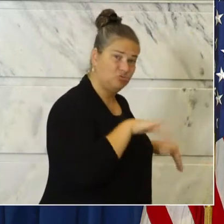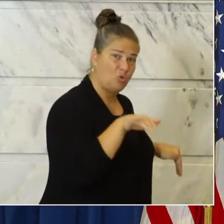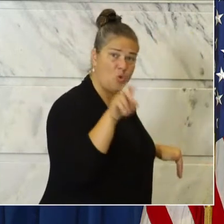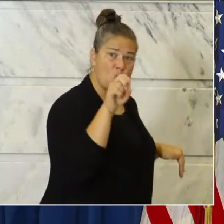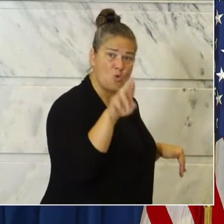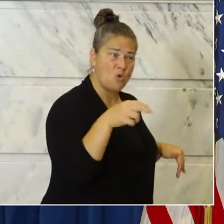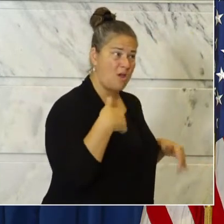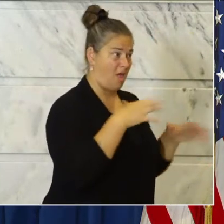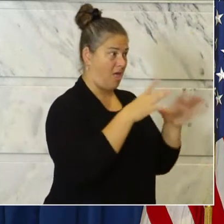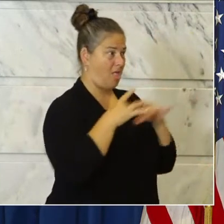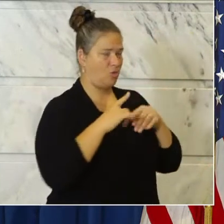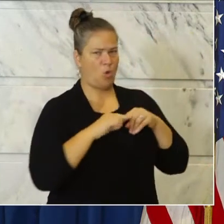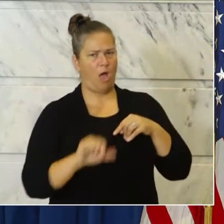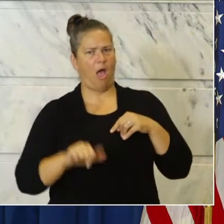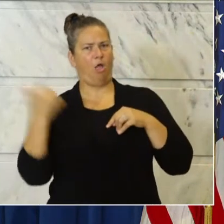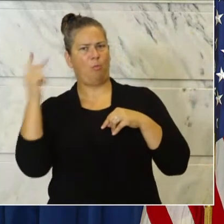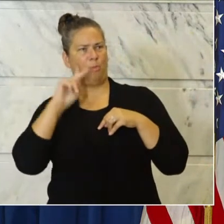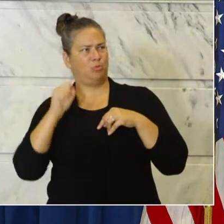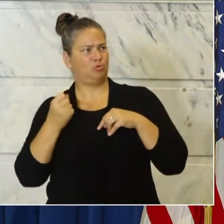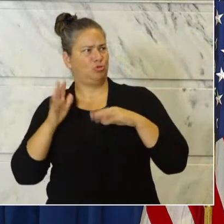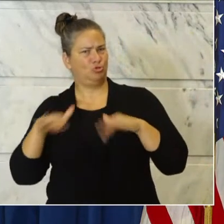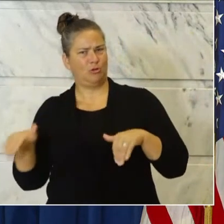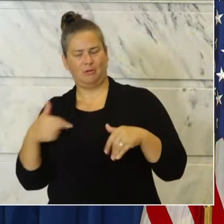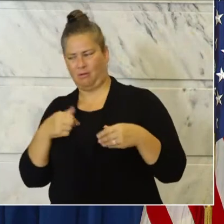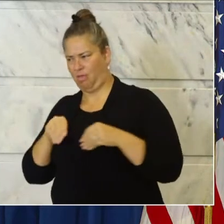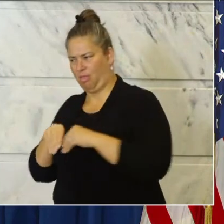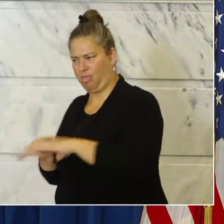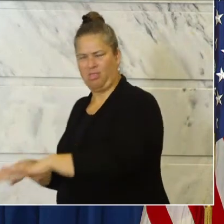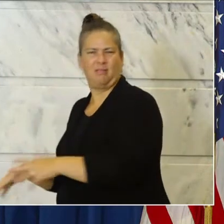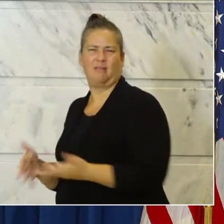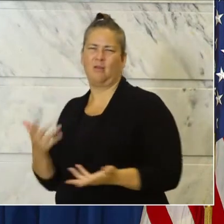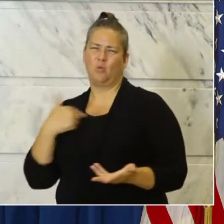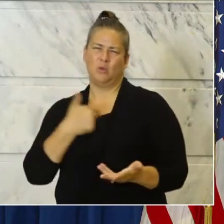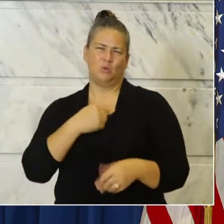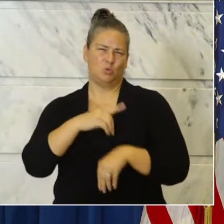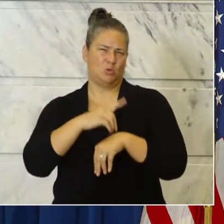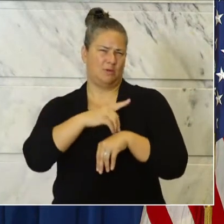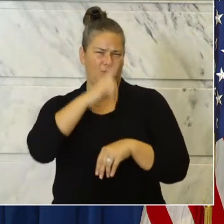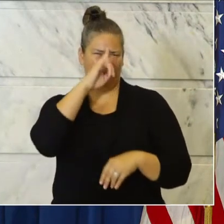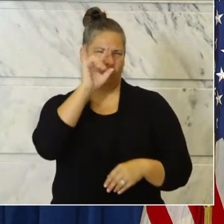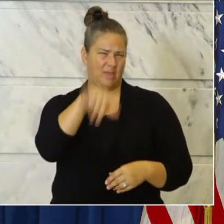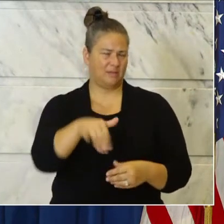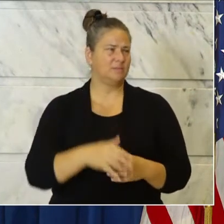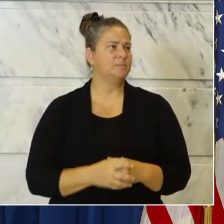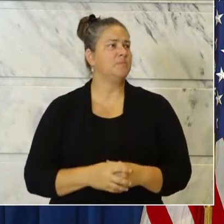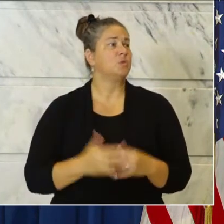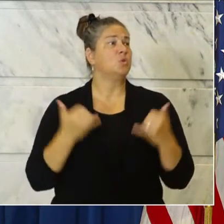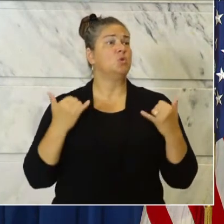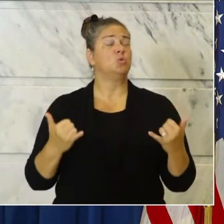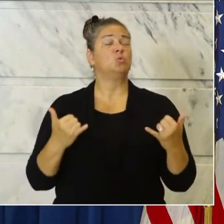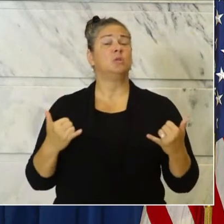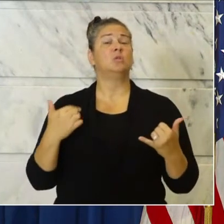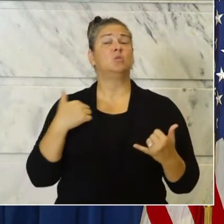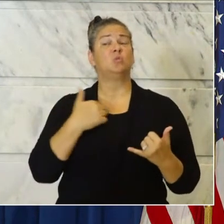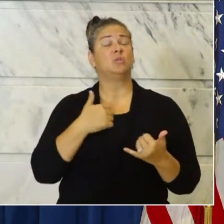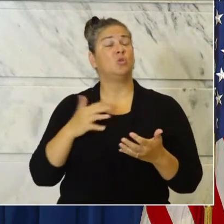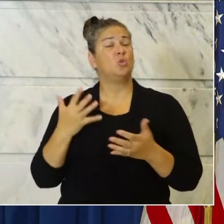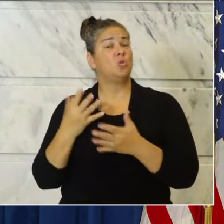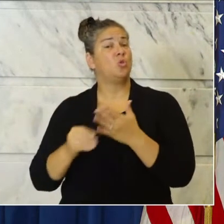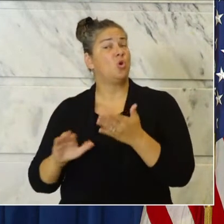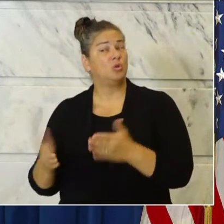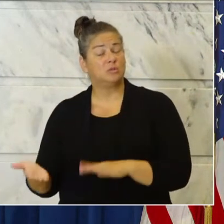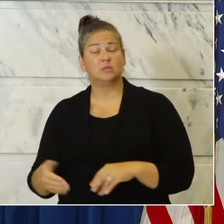kids and surely we all have a duty to do that. Today we've also lost an additional